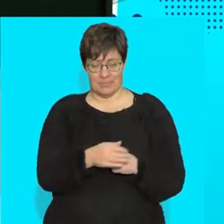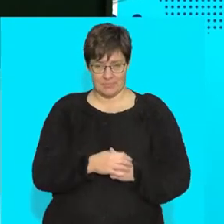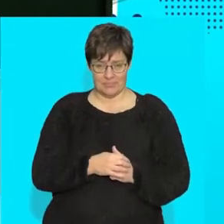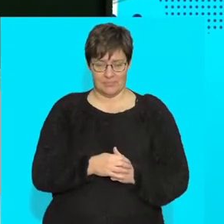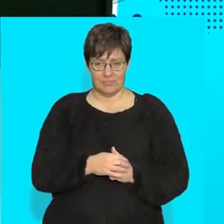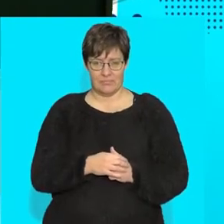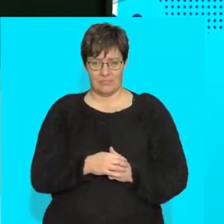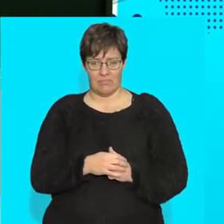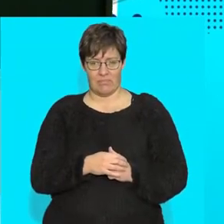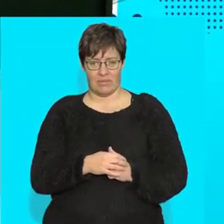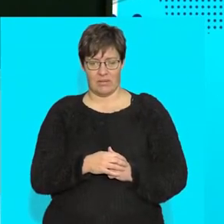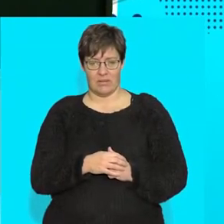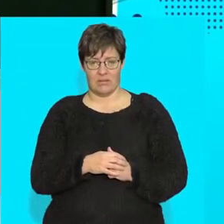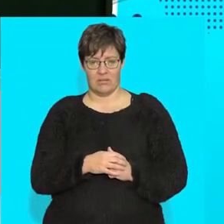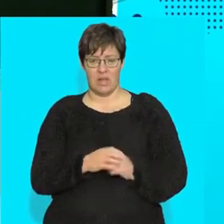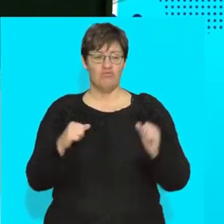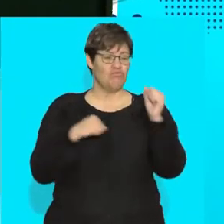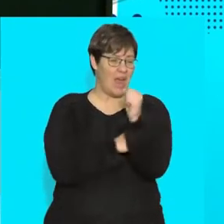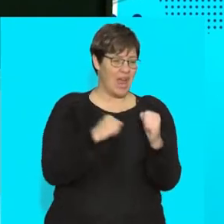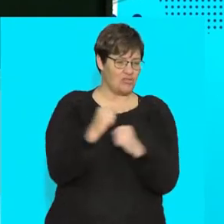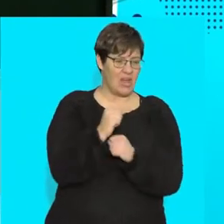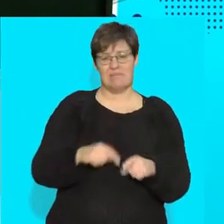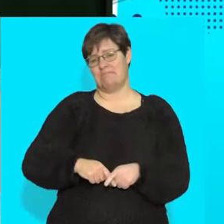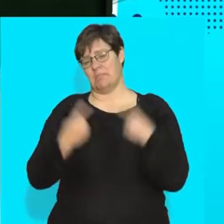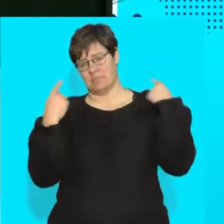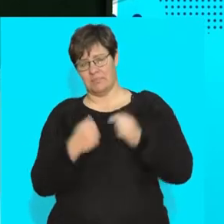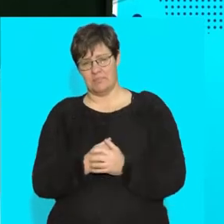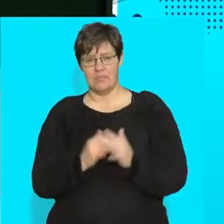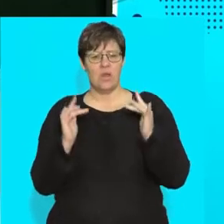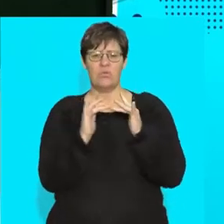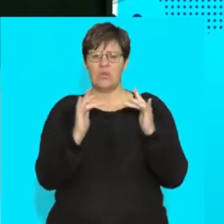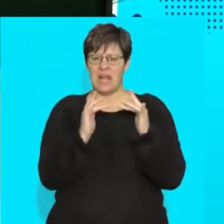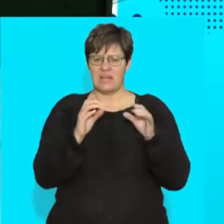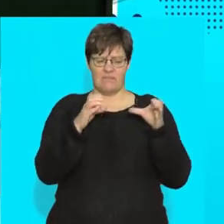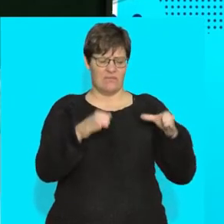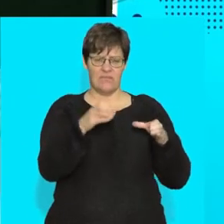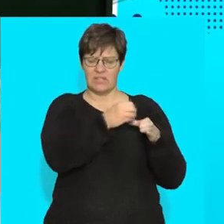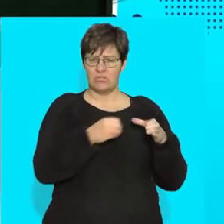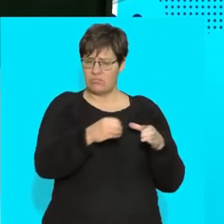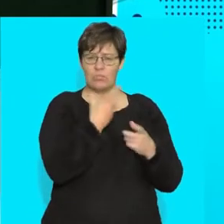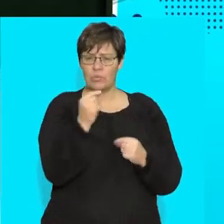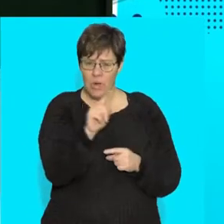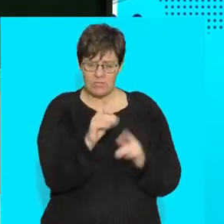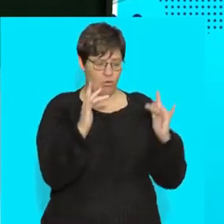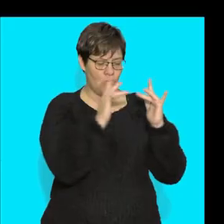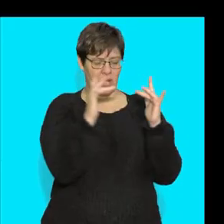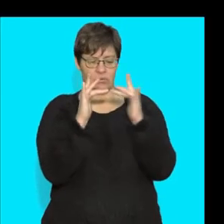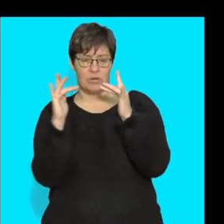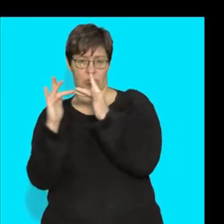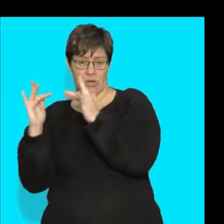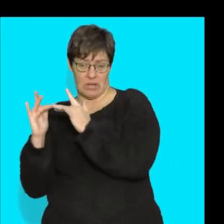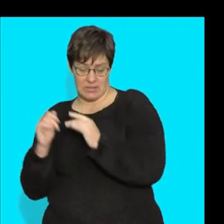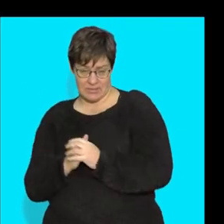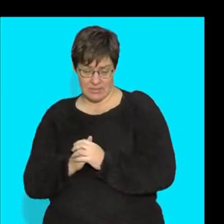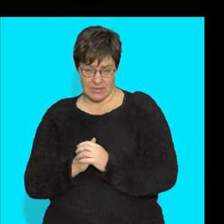has a totally different structure. Now, what does connective tissue do? It connects, all right? As we're going to